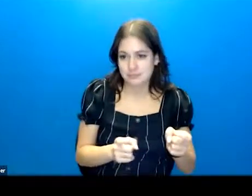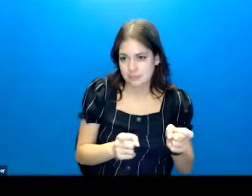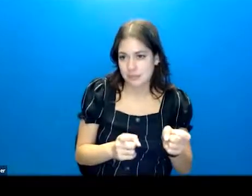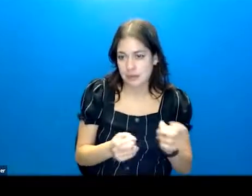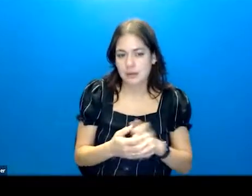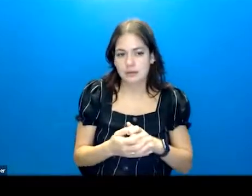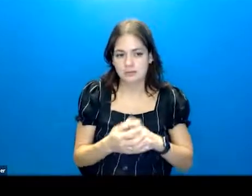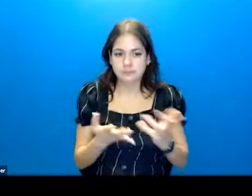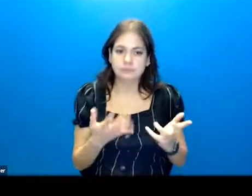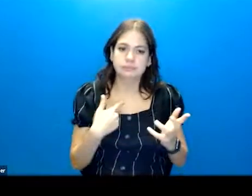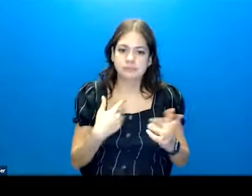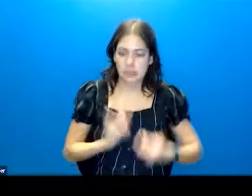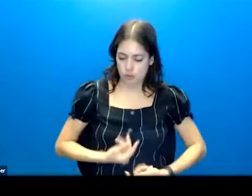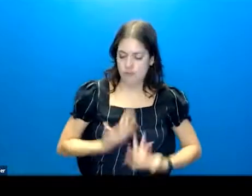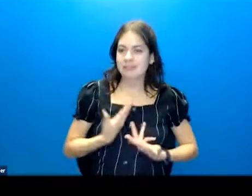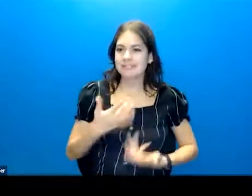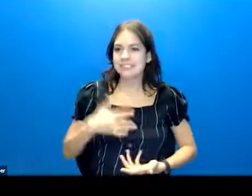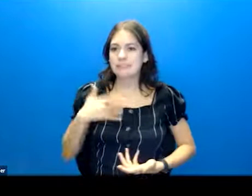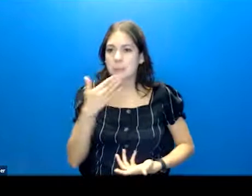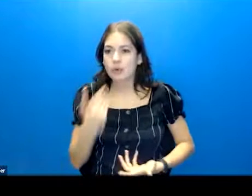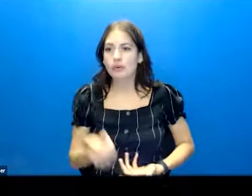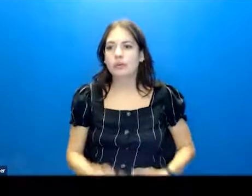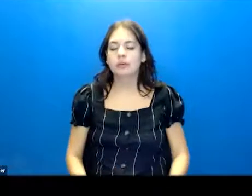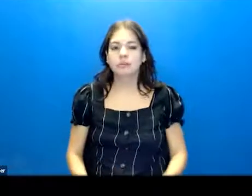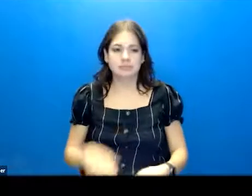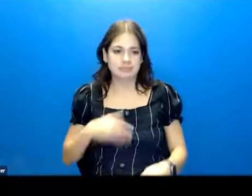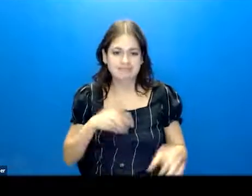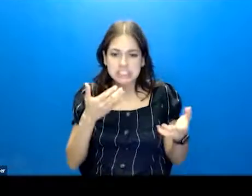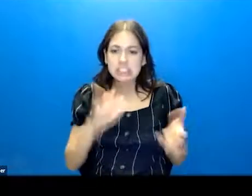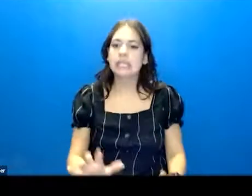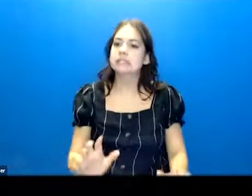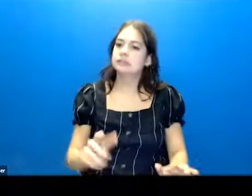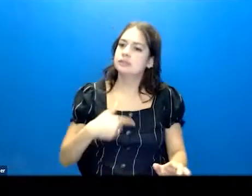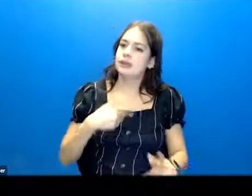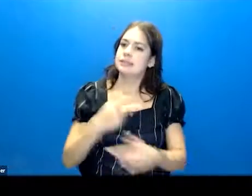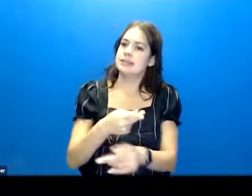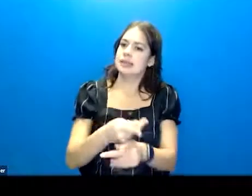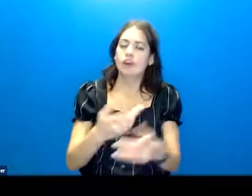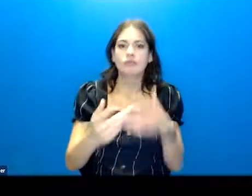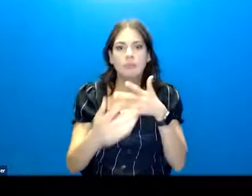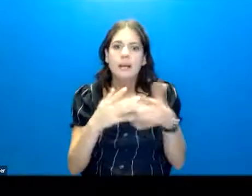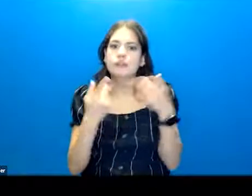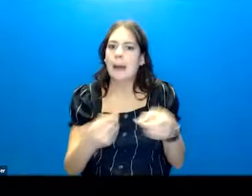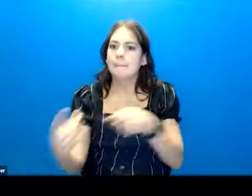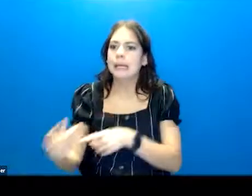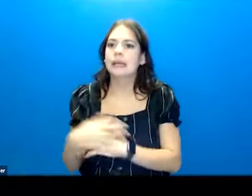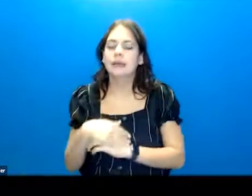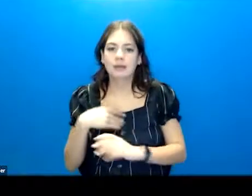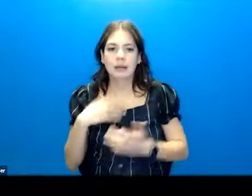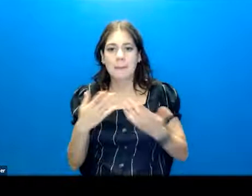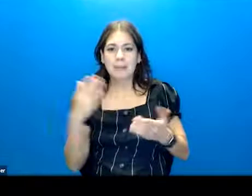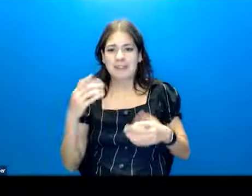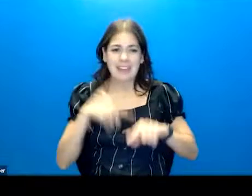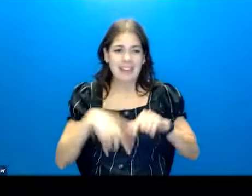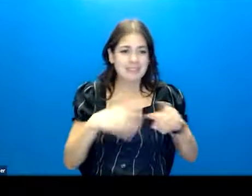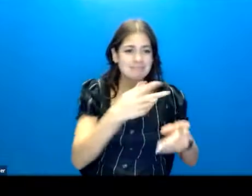It brings about endorphins. You feel better. Gives you a chance to take care of something when you might not really be able to